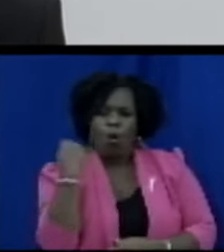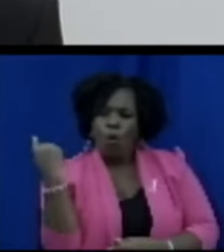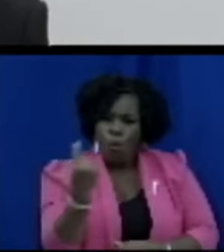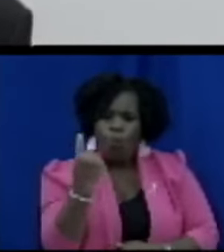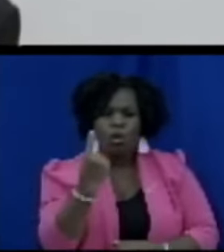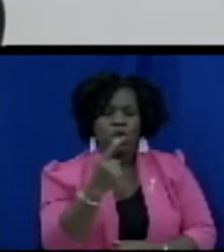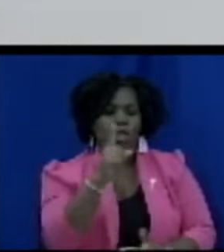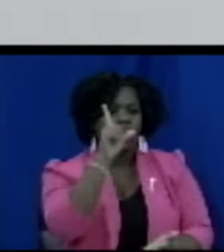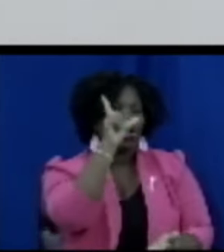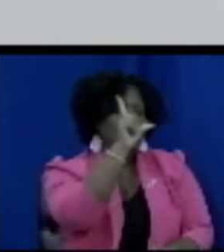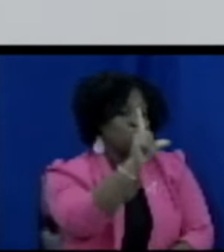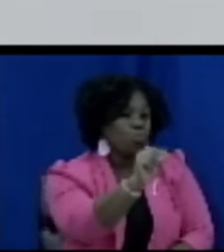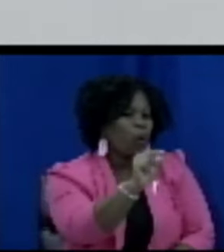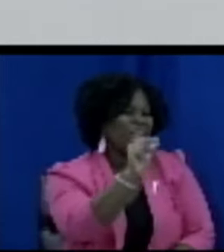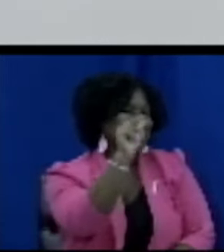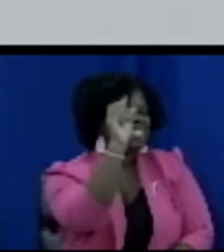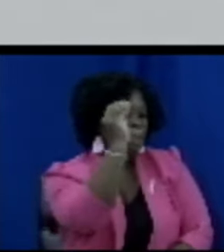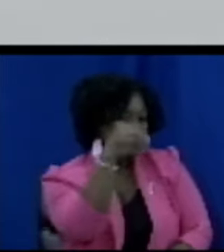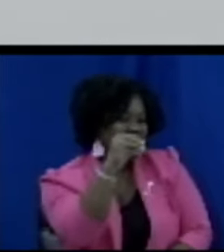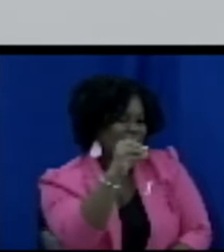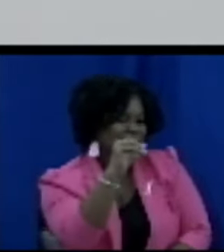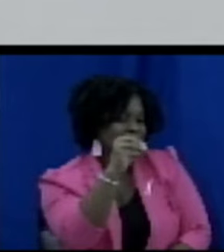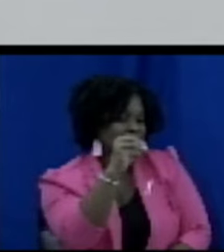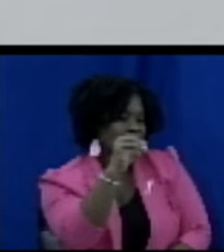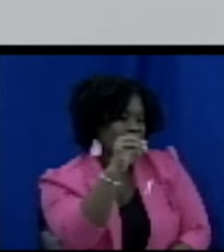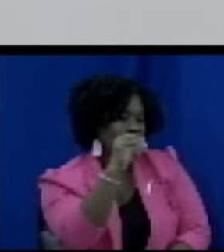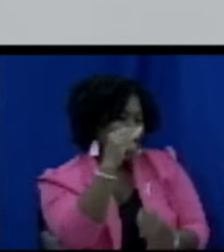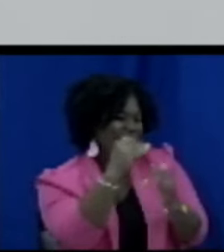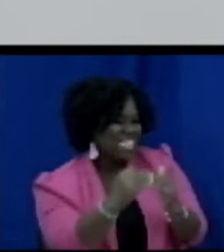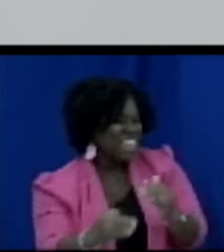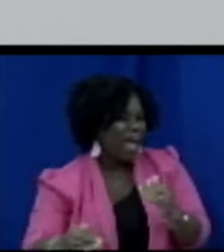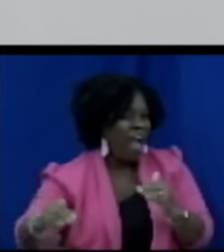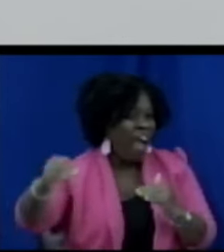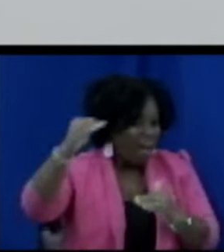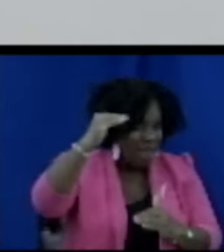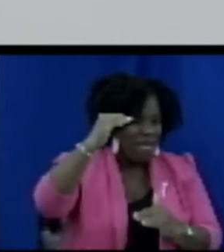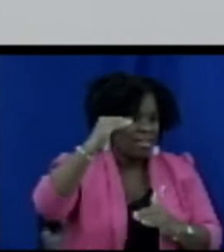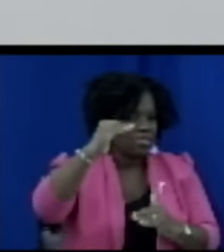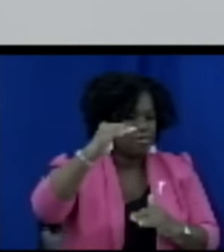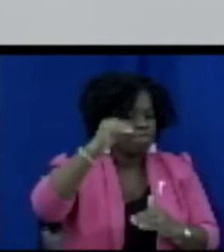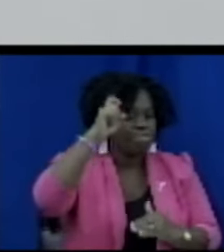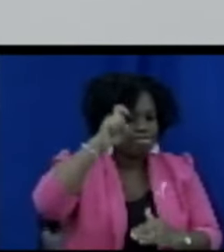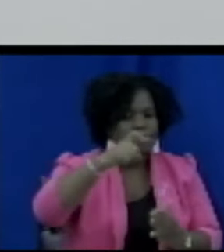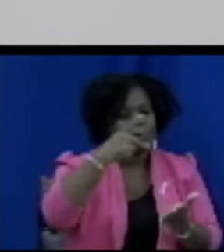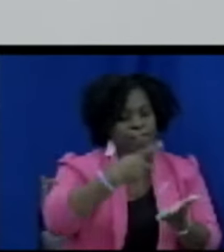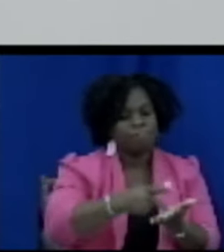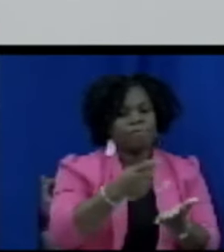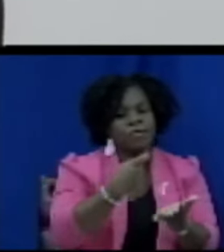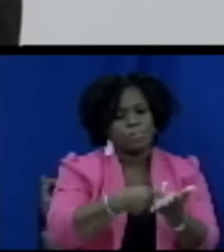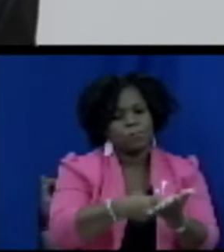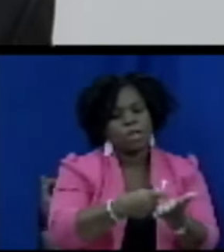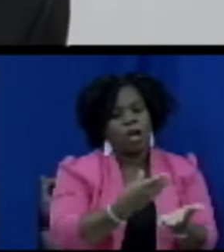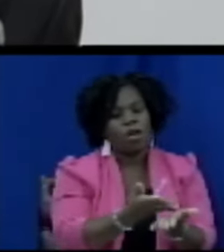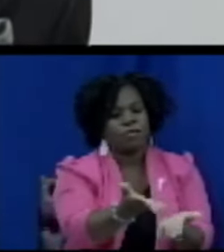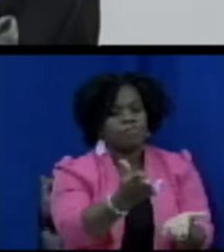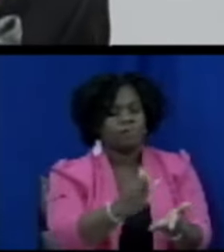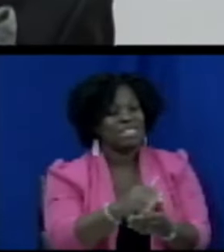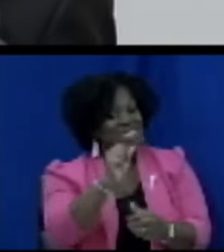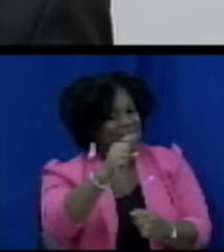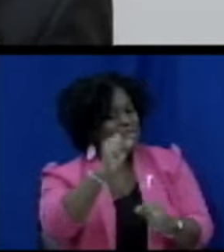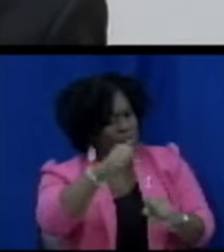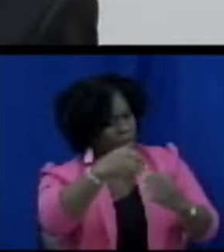only is the maximum that should be charged of course he can go below